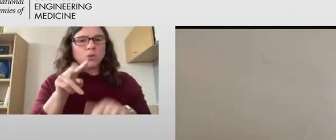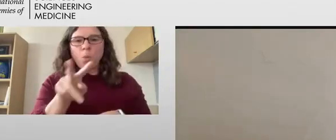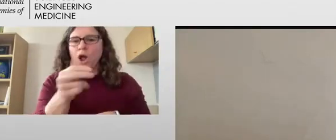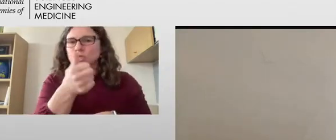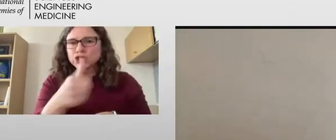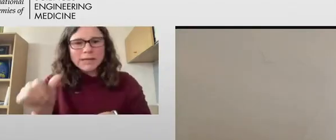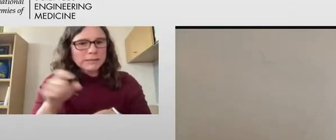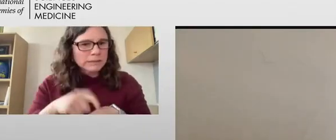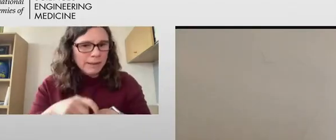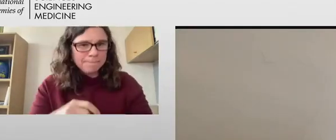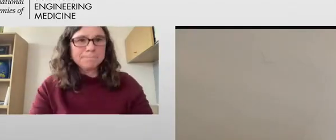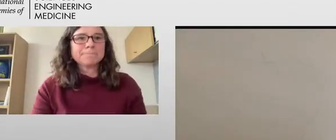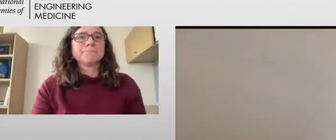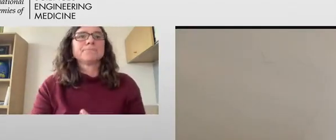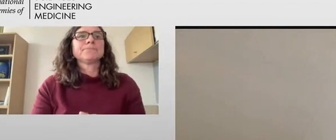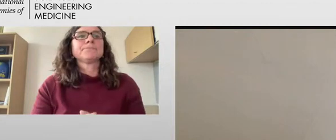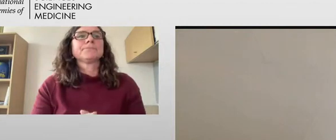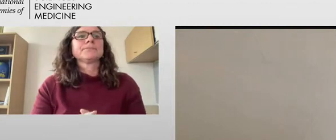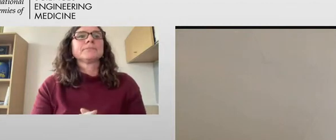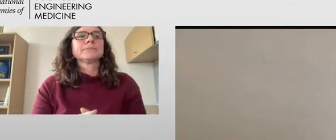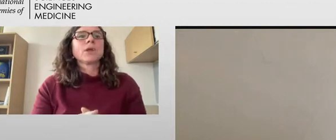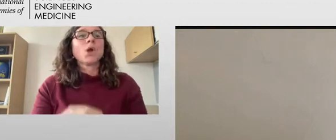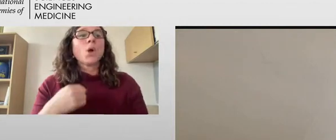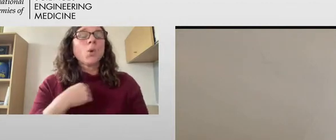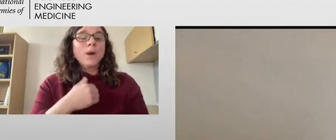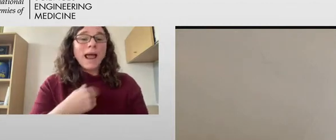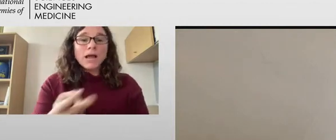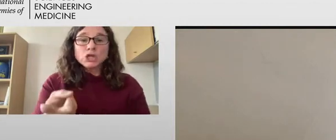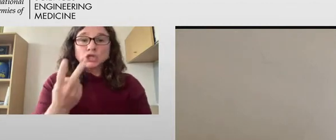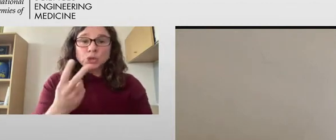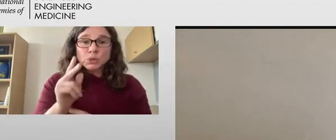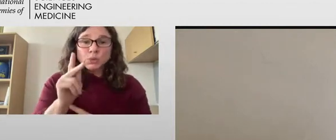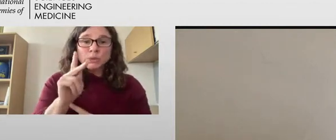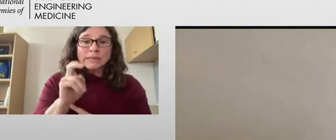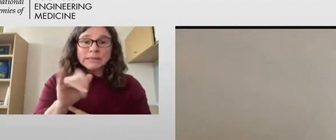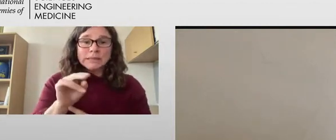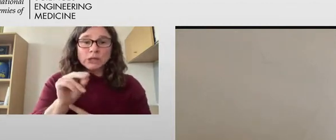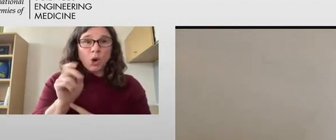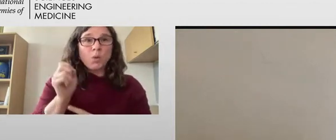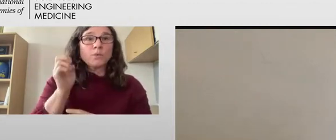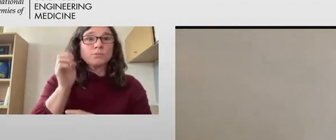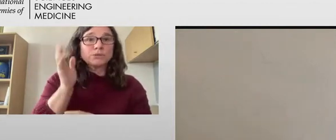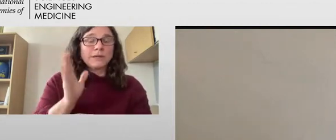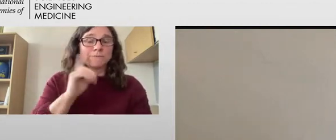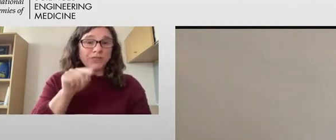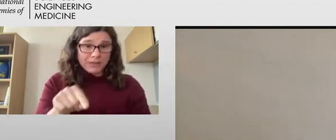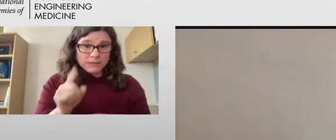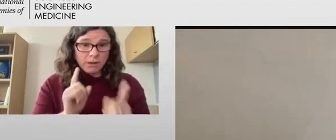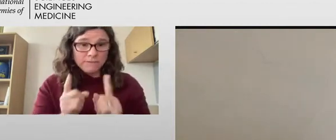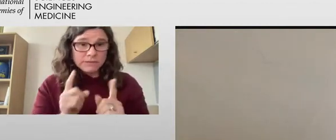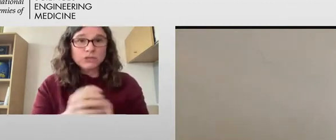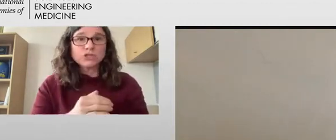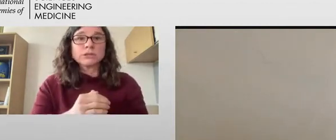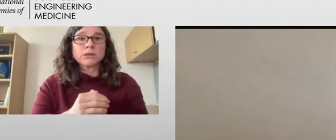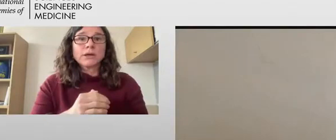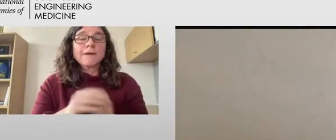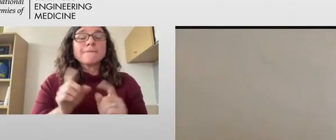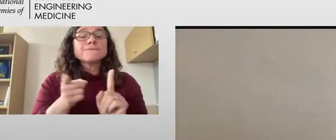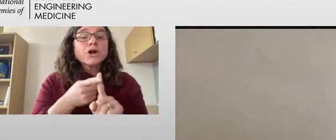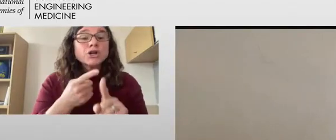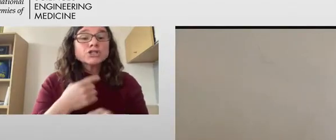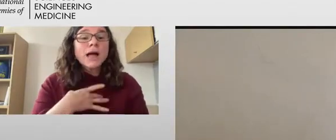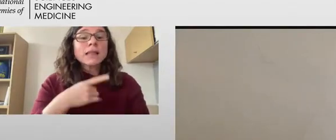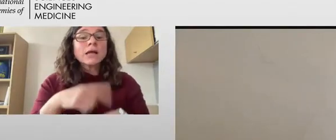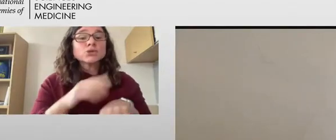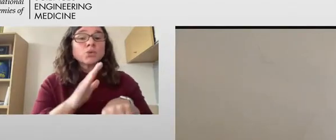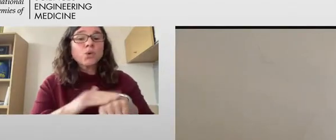But if you weren't able to watch the pre-recorded conversations, they are posted online and available for your later viewing. We